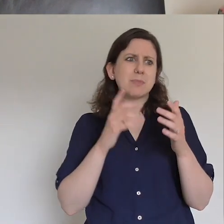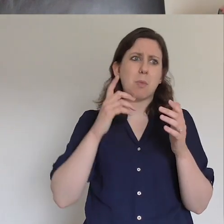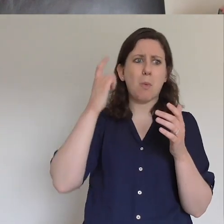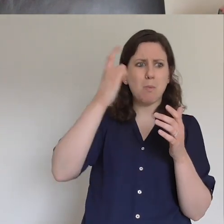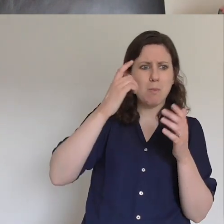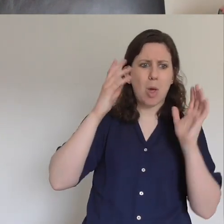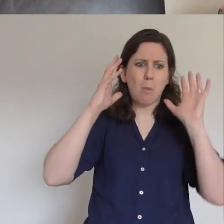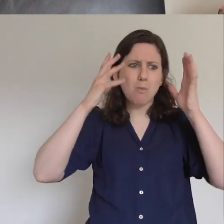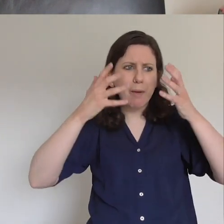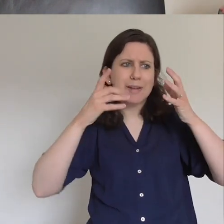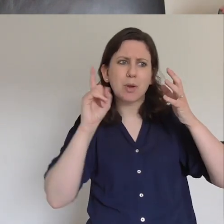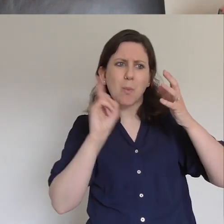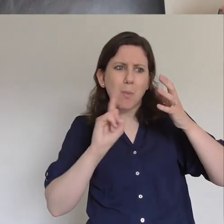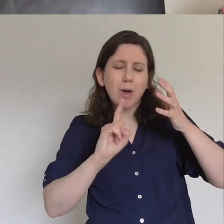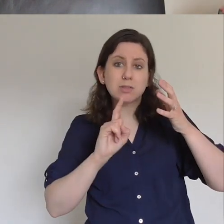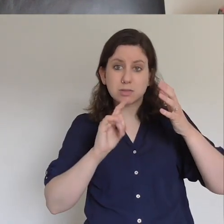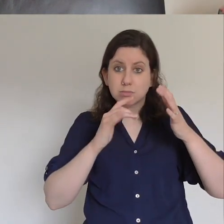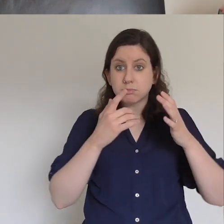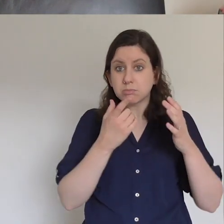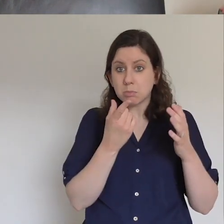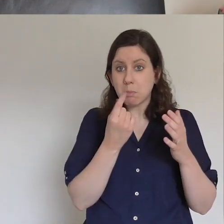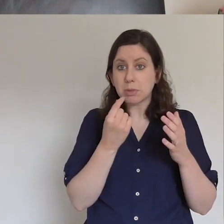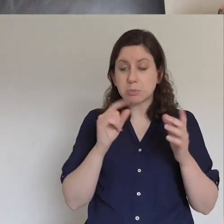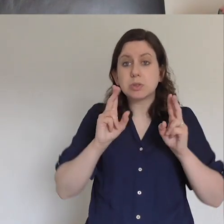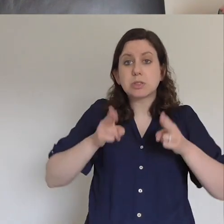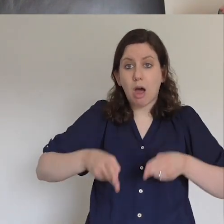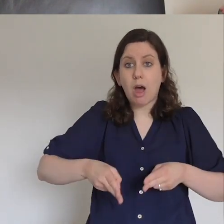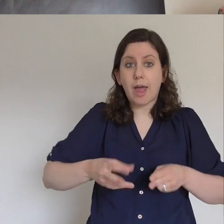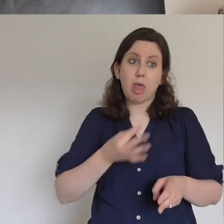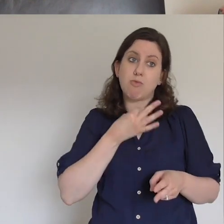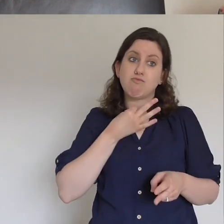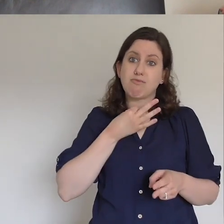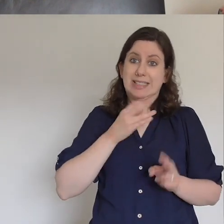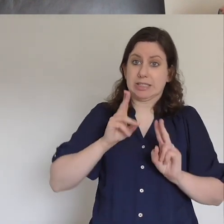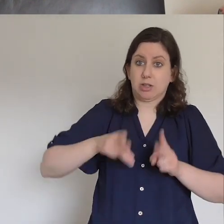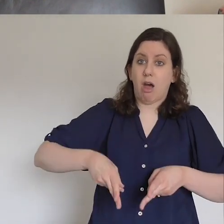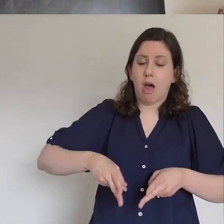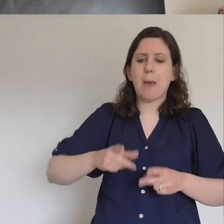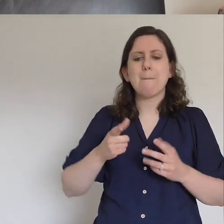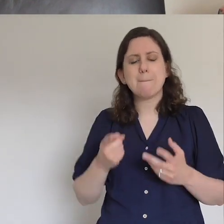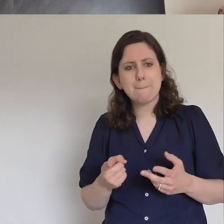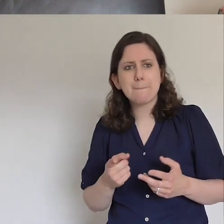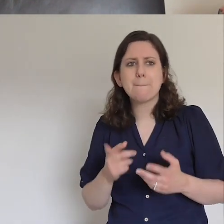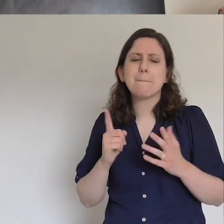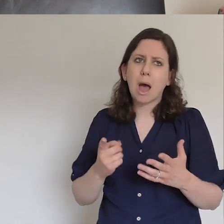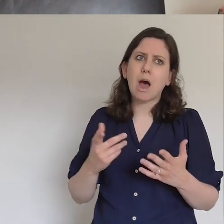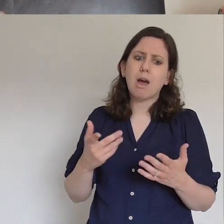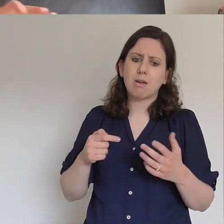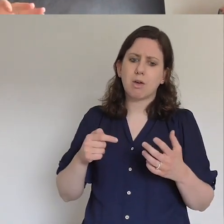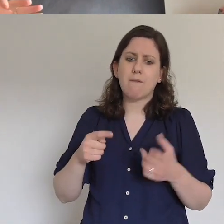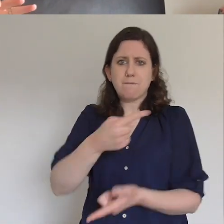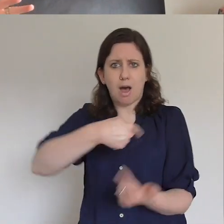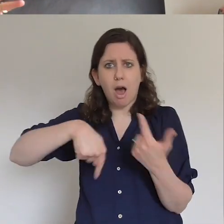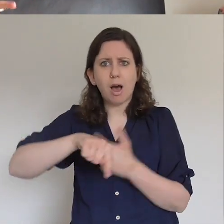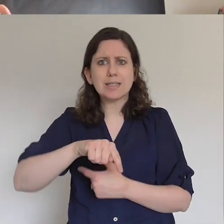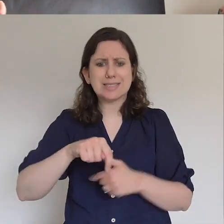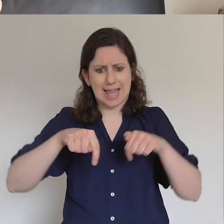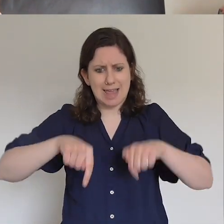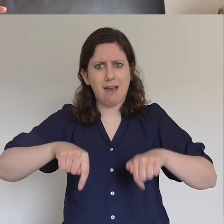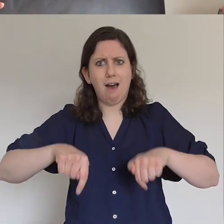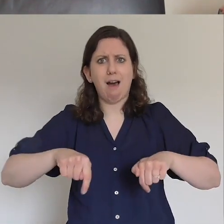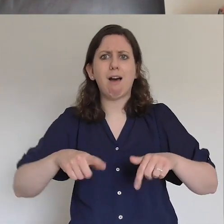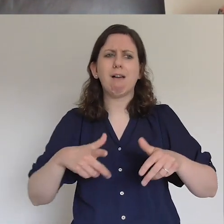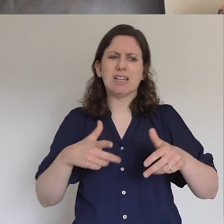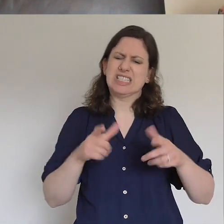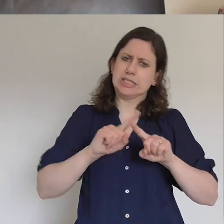actually we're not in that but we are in a state of fear as a nation right now fear is hanging like a blanket and the enemy